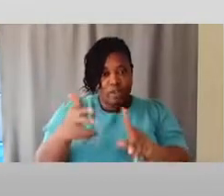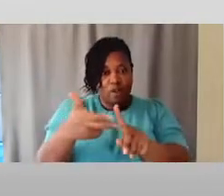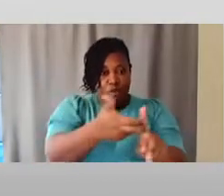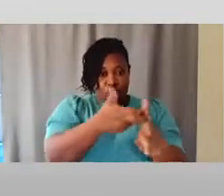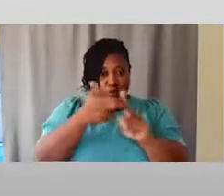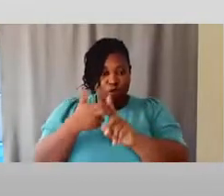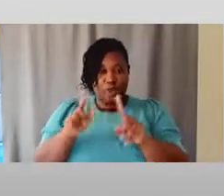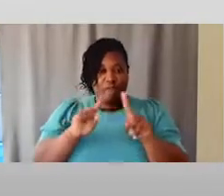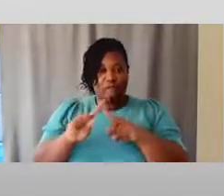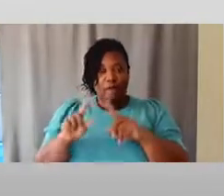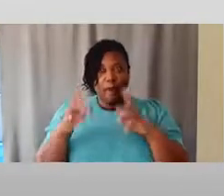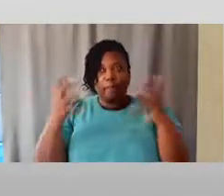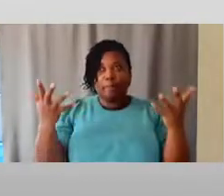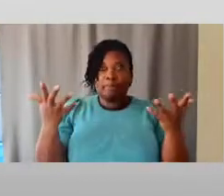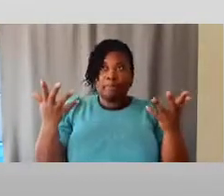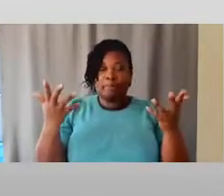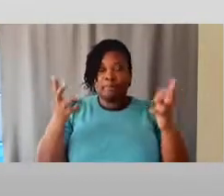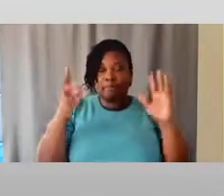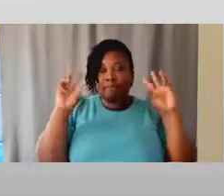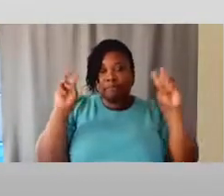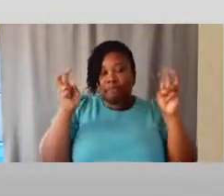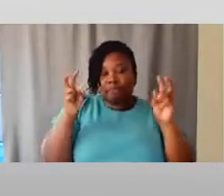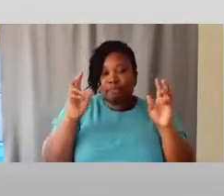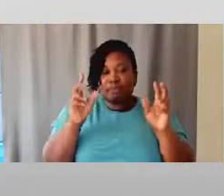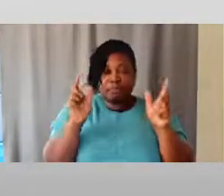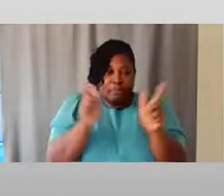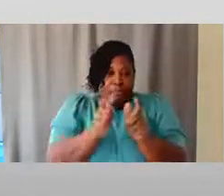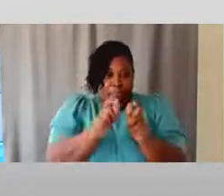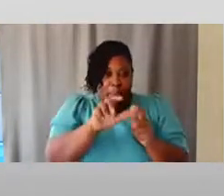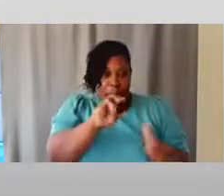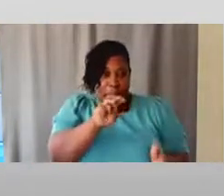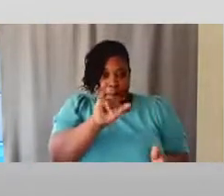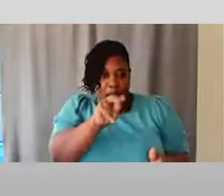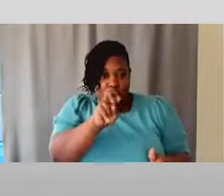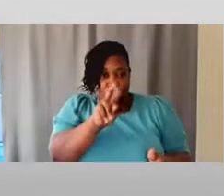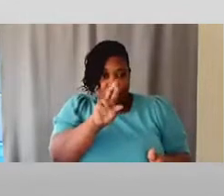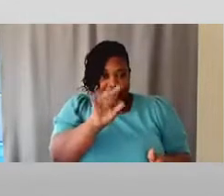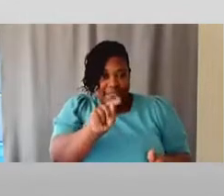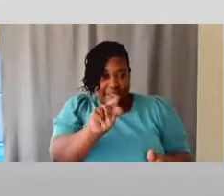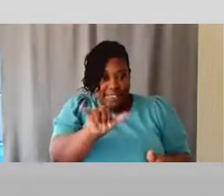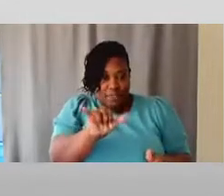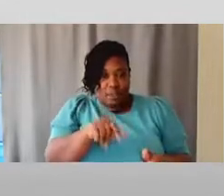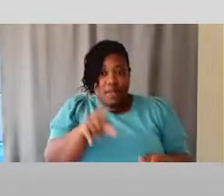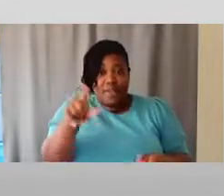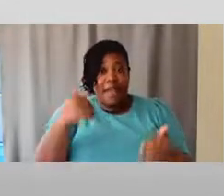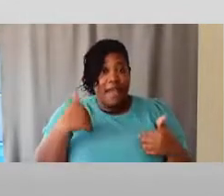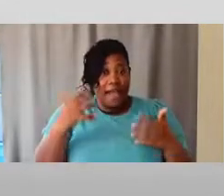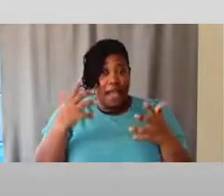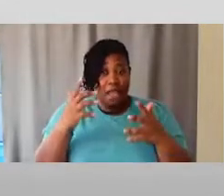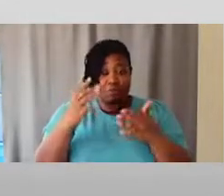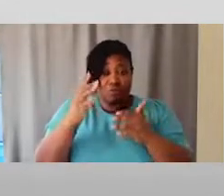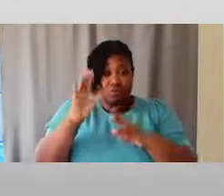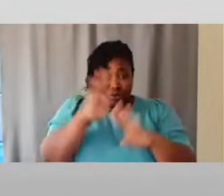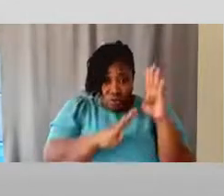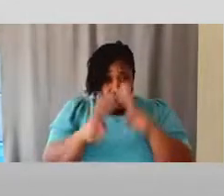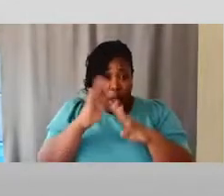population. And they had more trouble integrating lower-class people, however you want